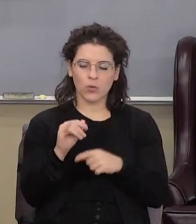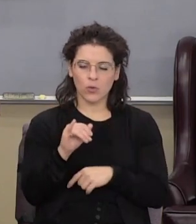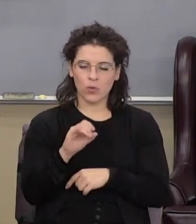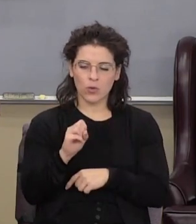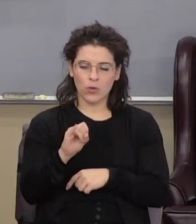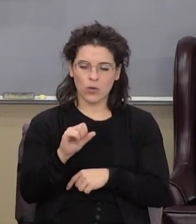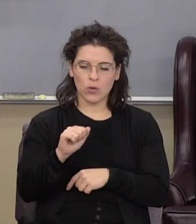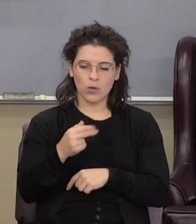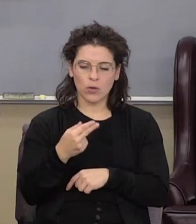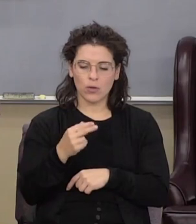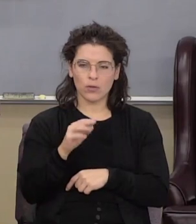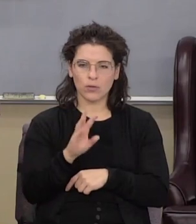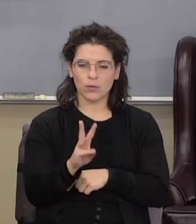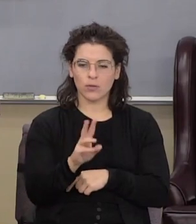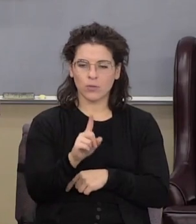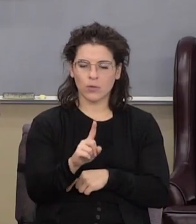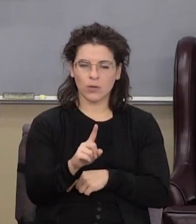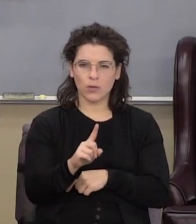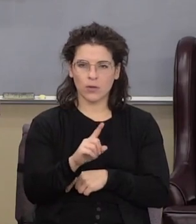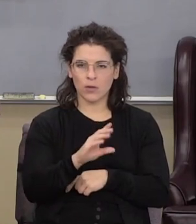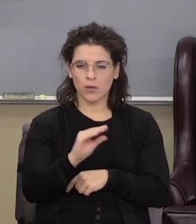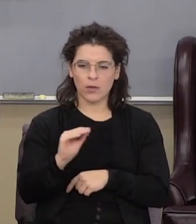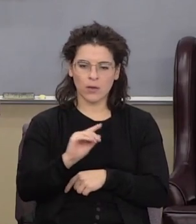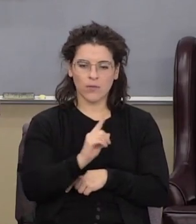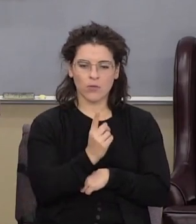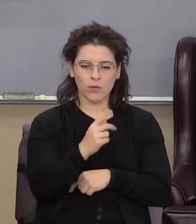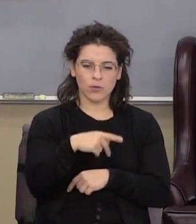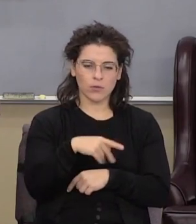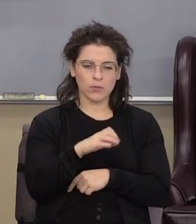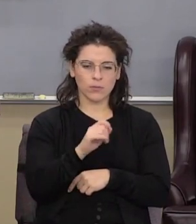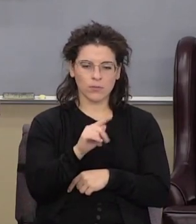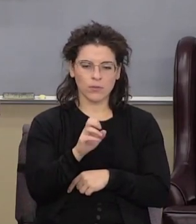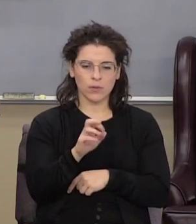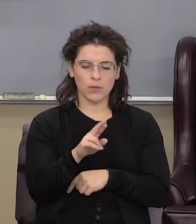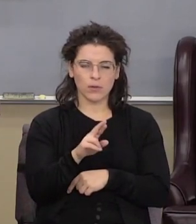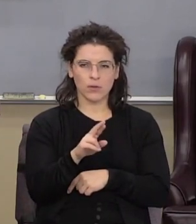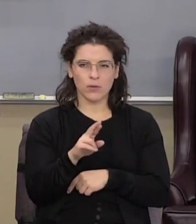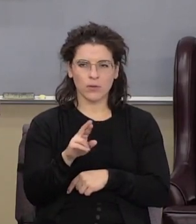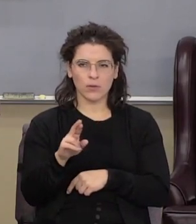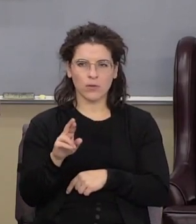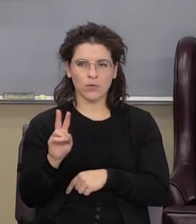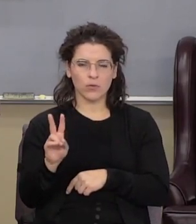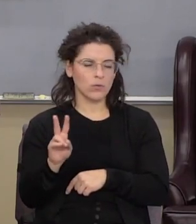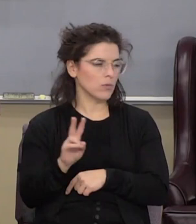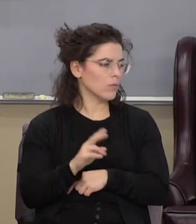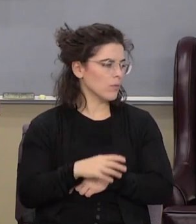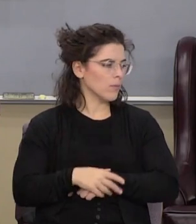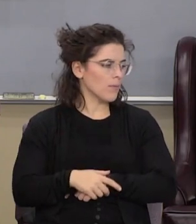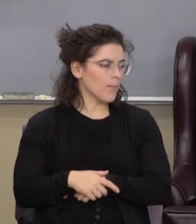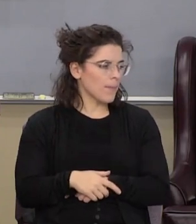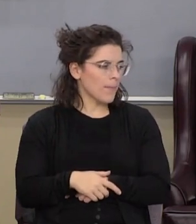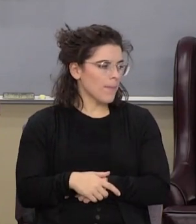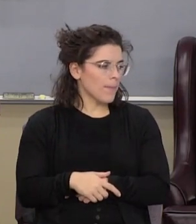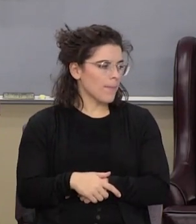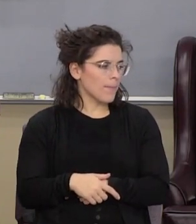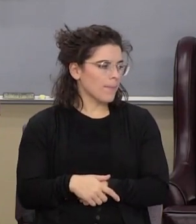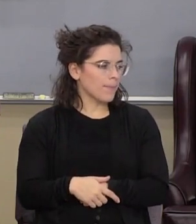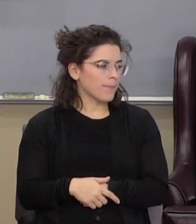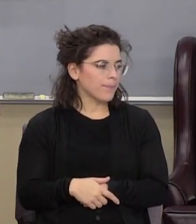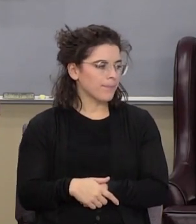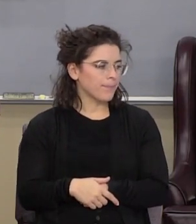chapter 61 and first peter chapter excuse me first peter chapter 2 isaiah 61